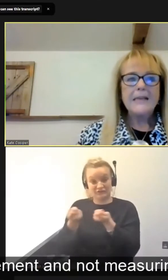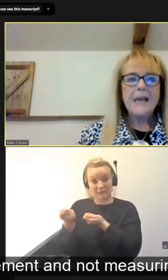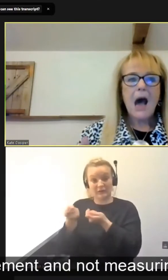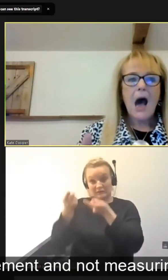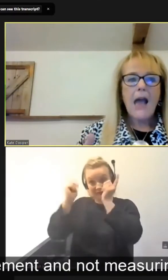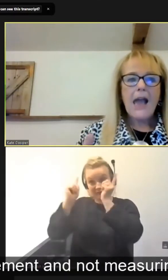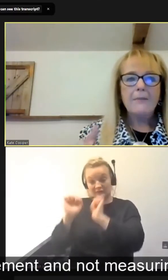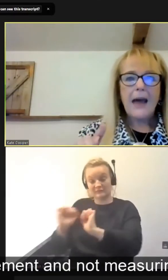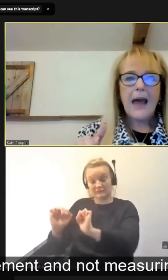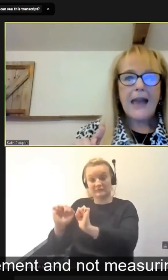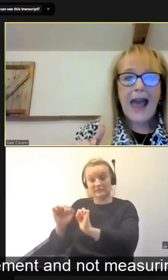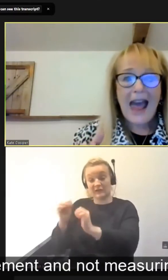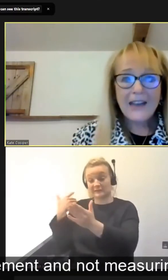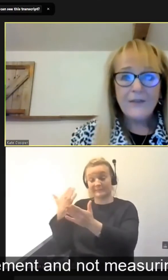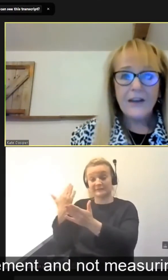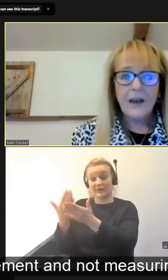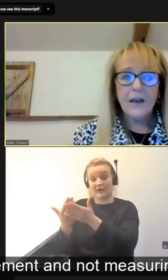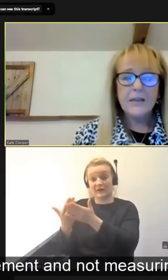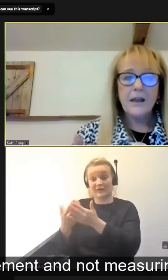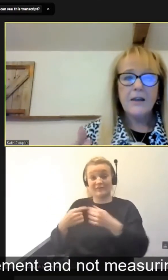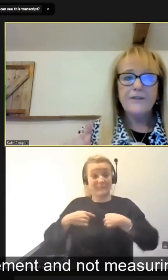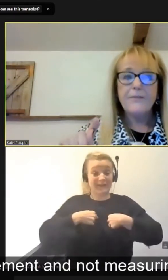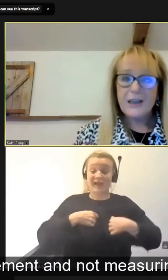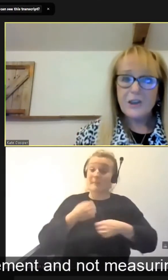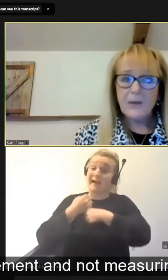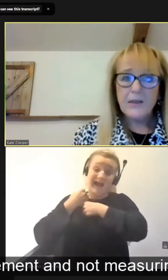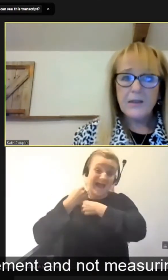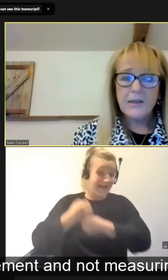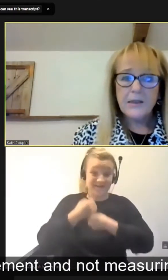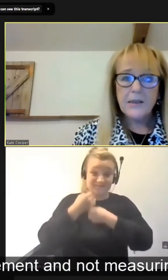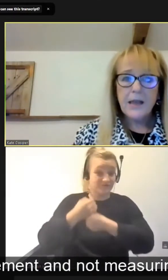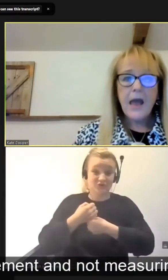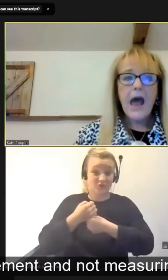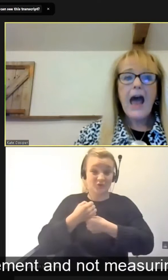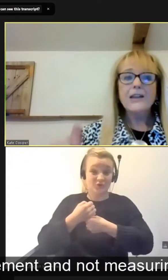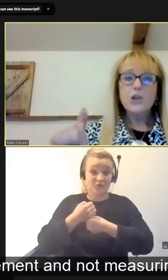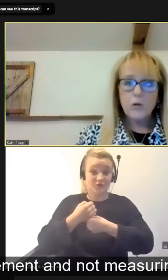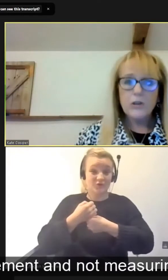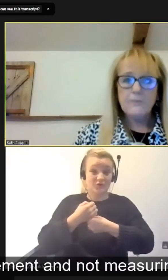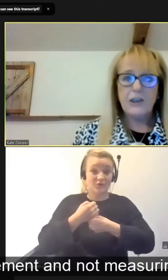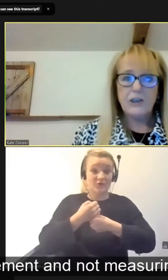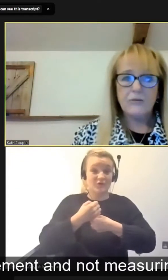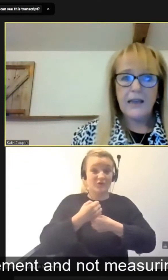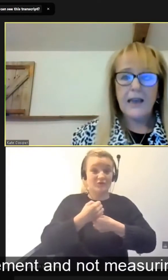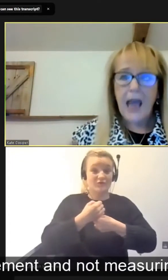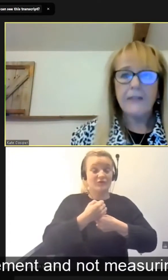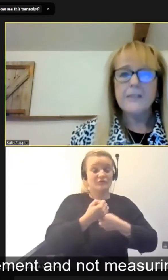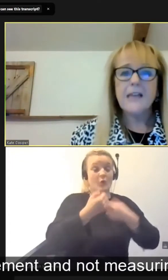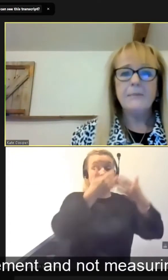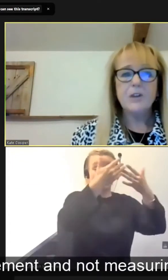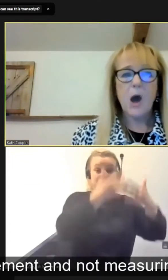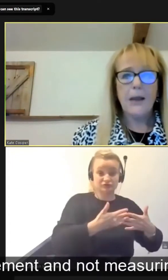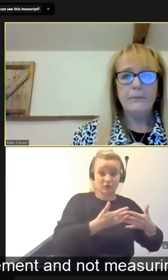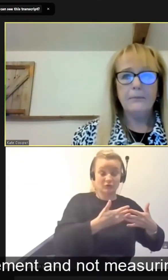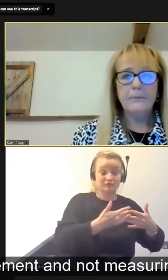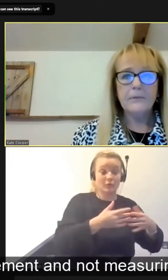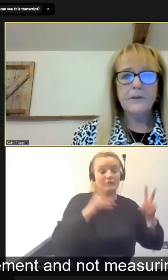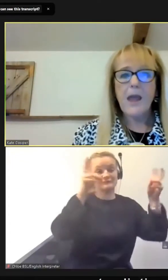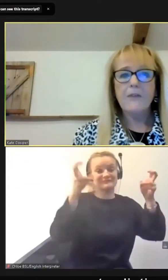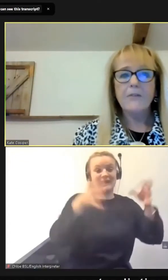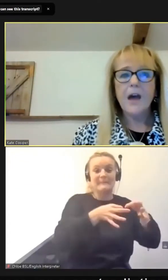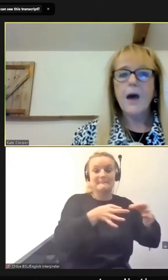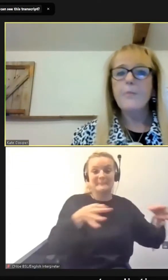because I am an advocate for measurement and not measuring at the same time.